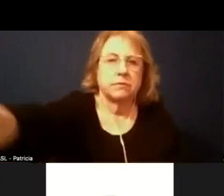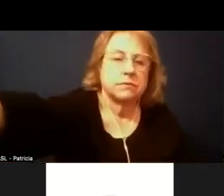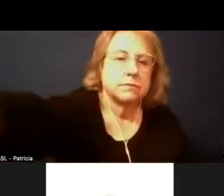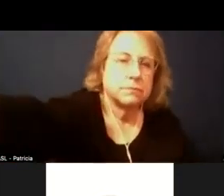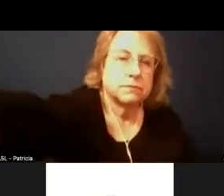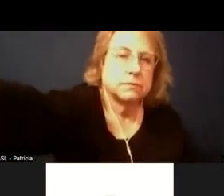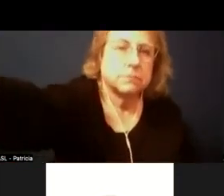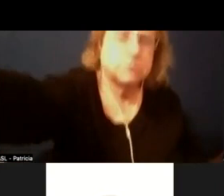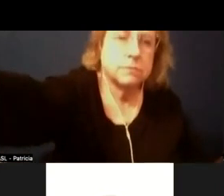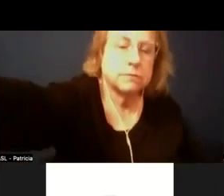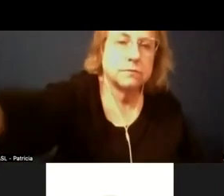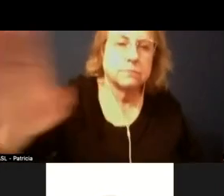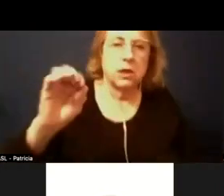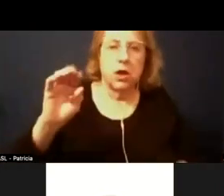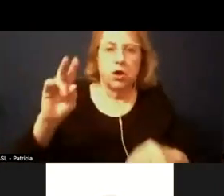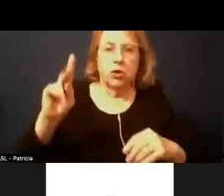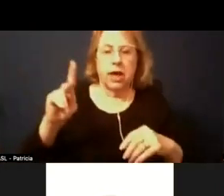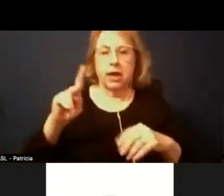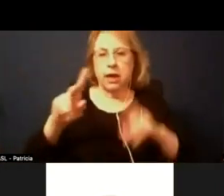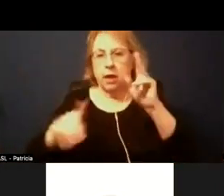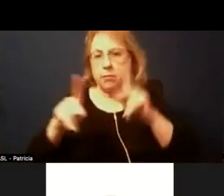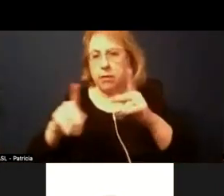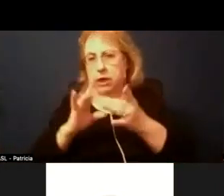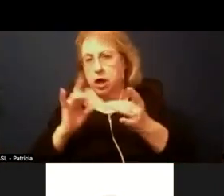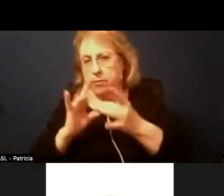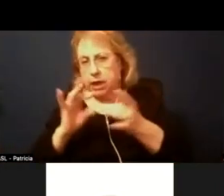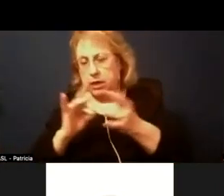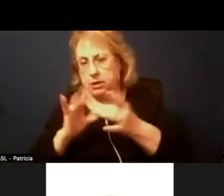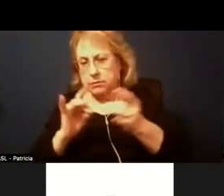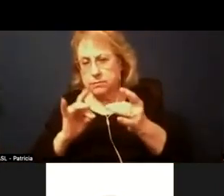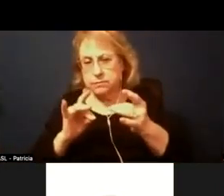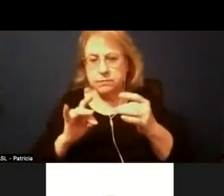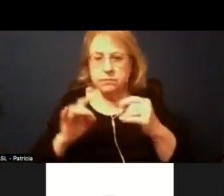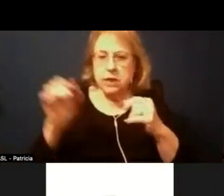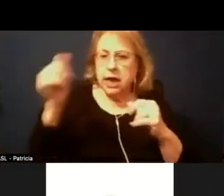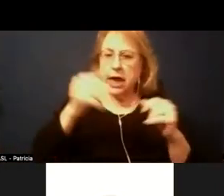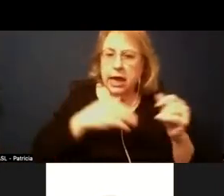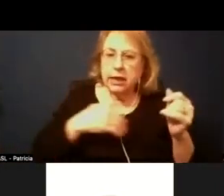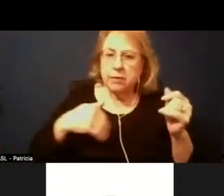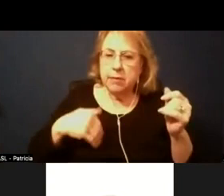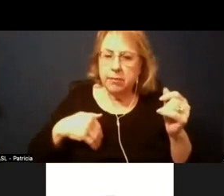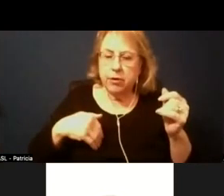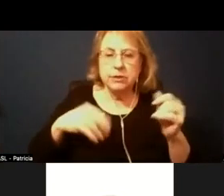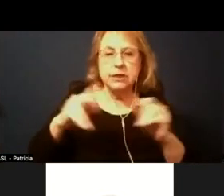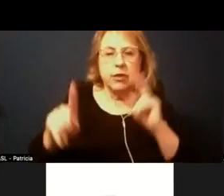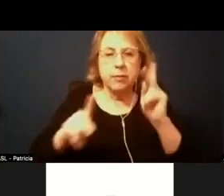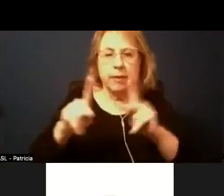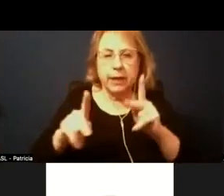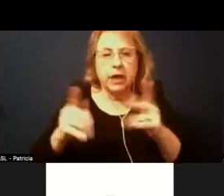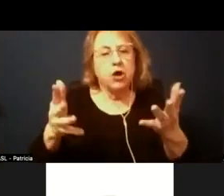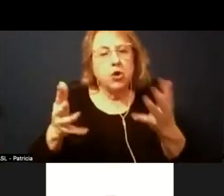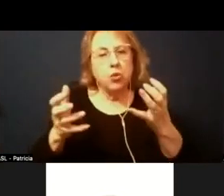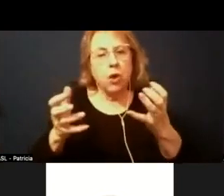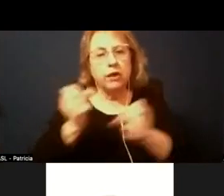okay we can go to public comment okay absolutely if there's any members of the public that would like to make public comment